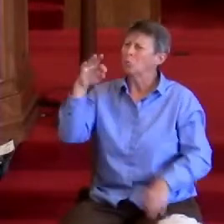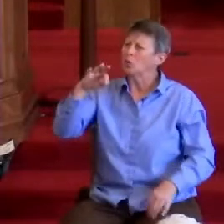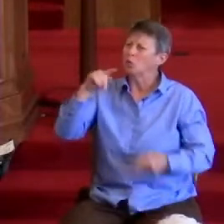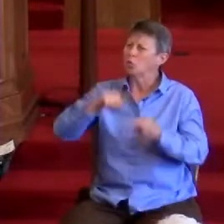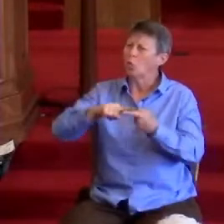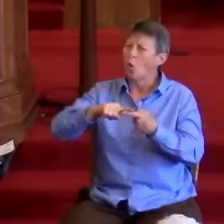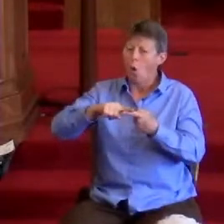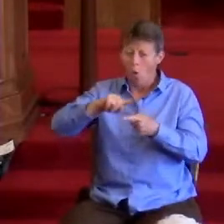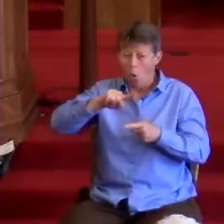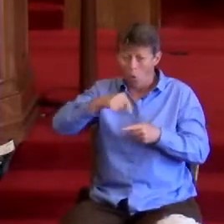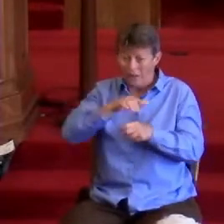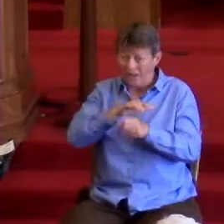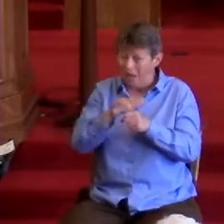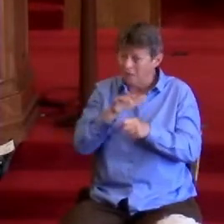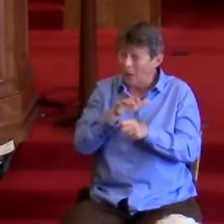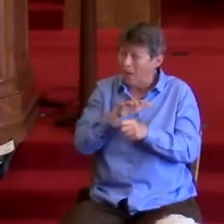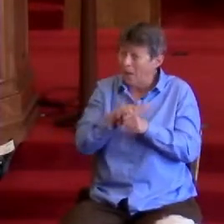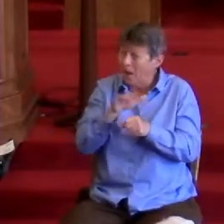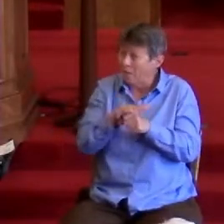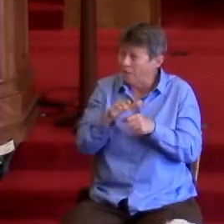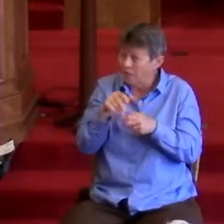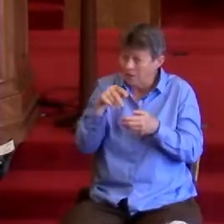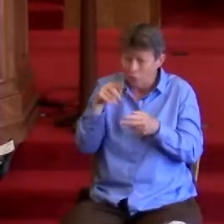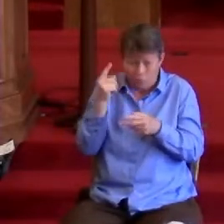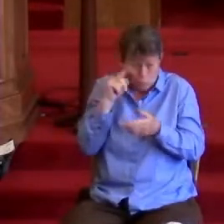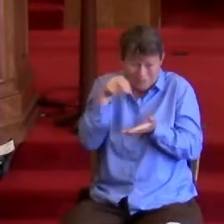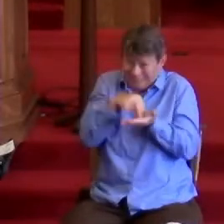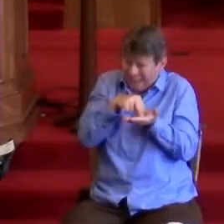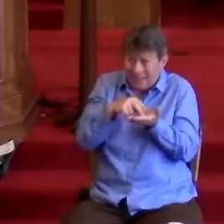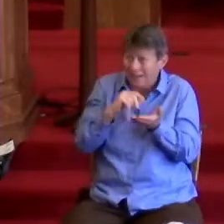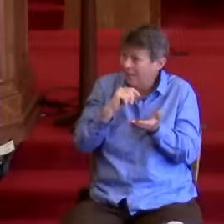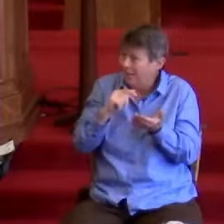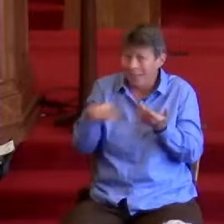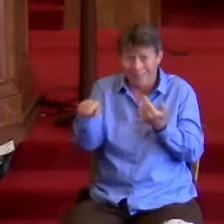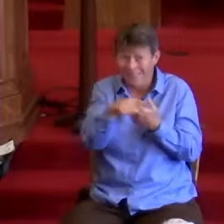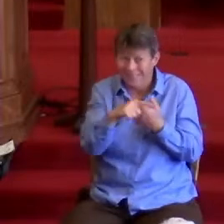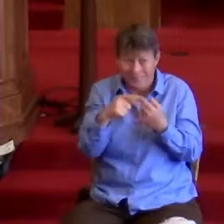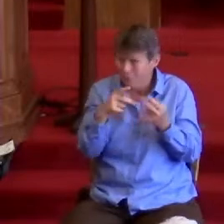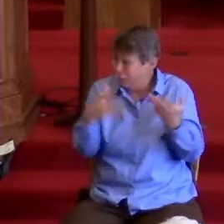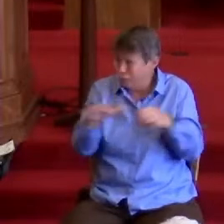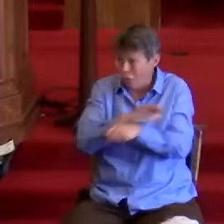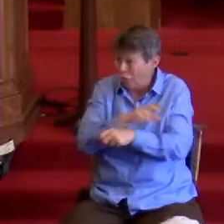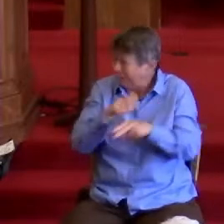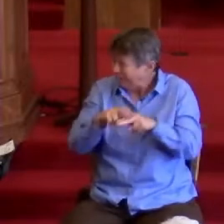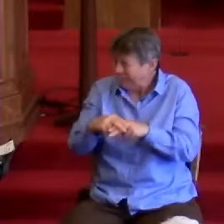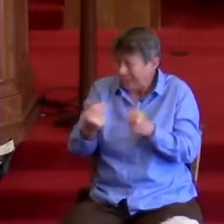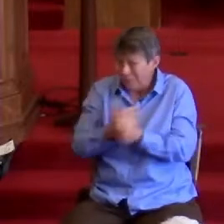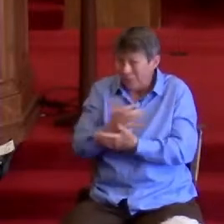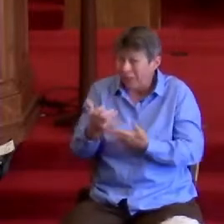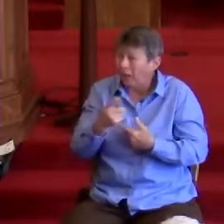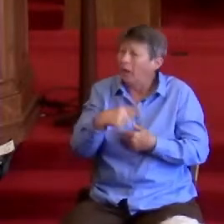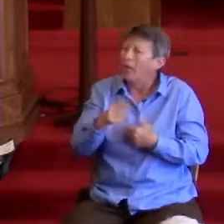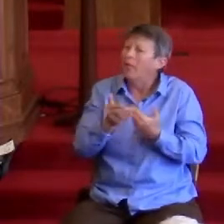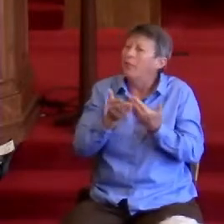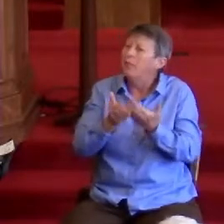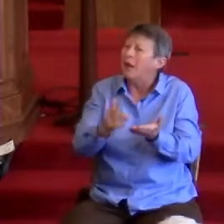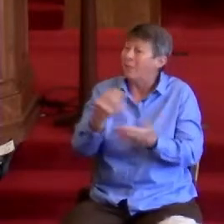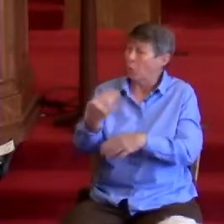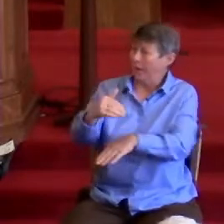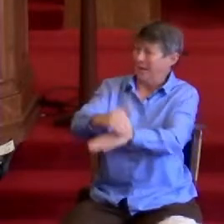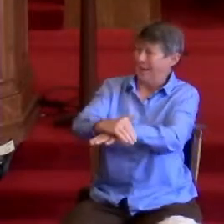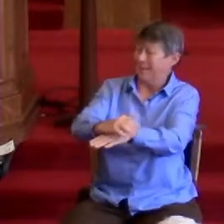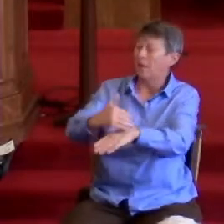crowd on a Friday night in church. Well, they were there to counter a rally the next day